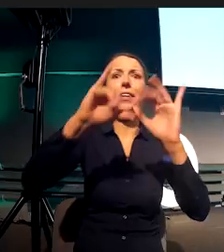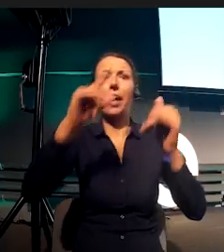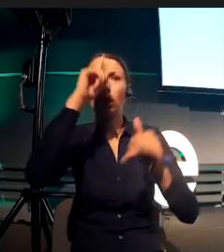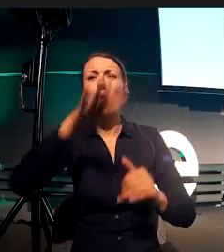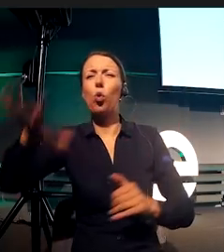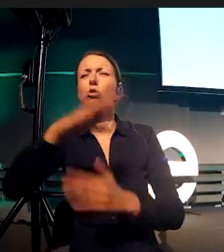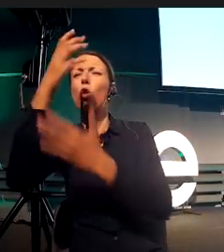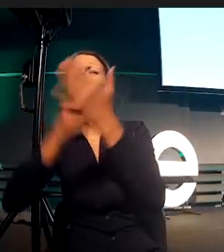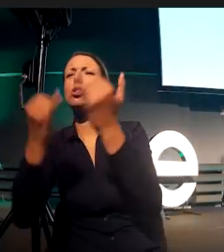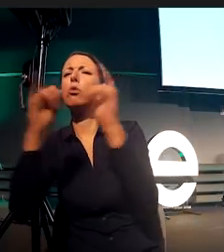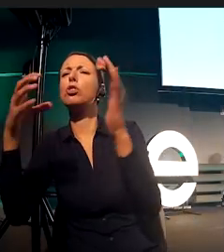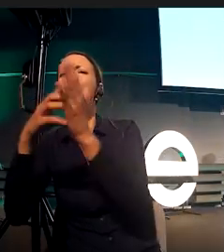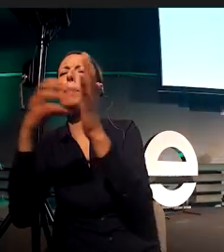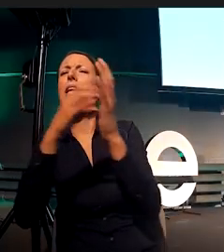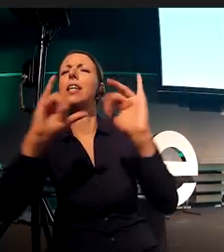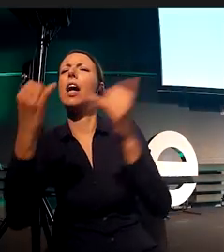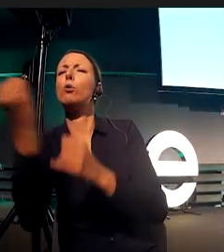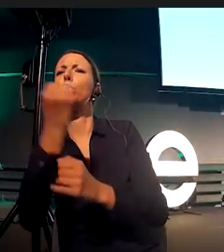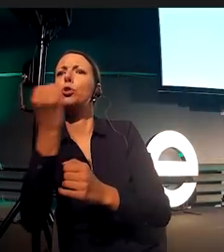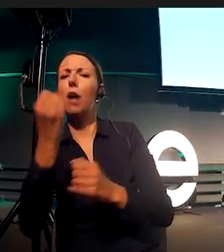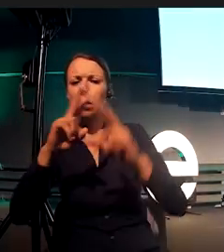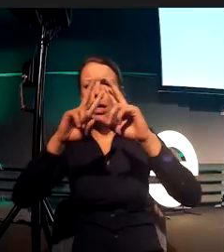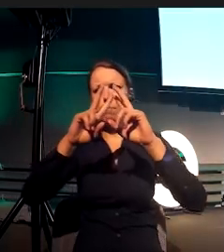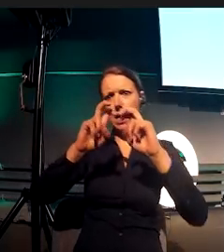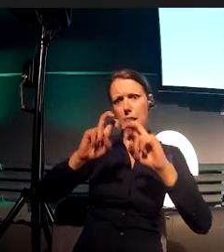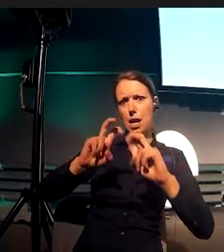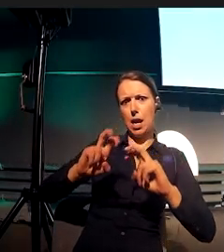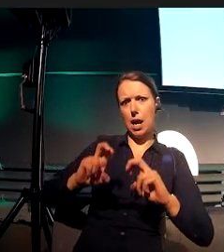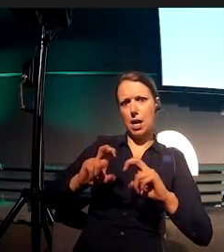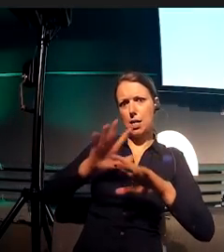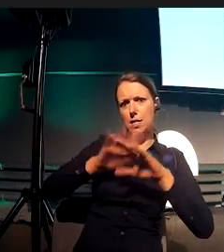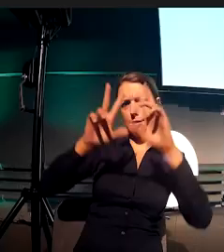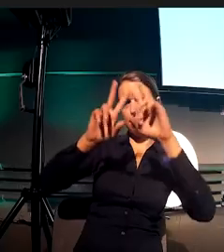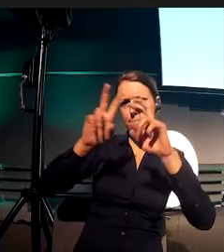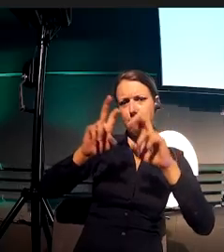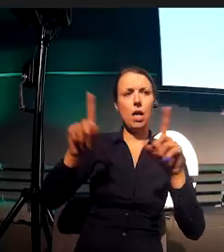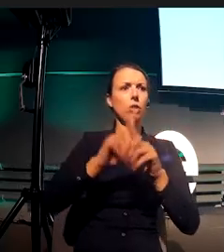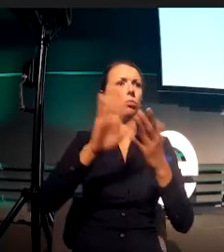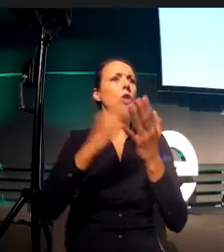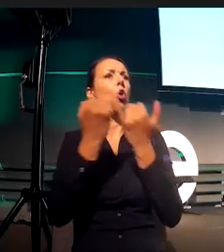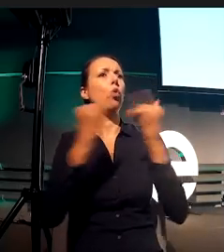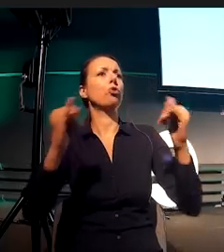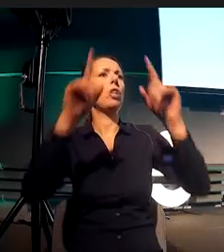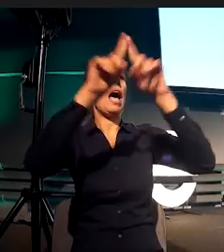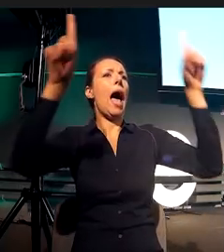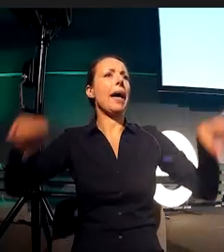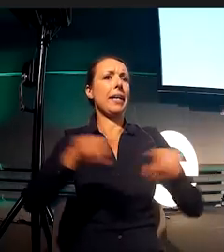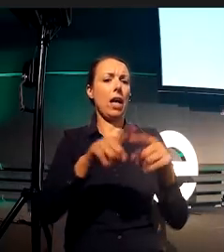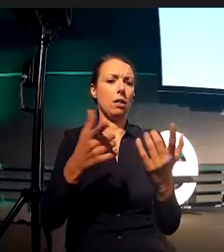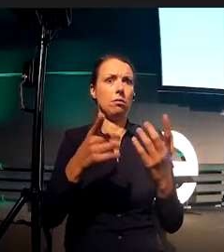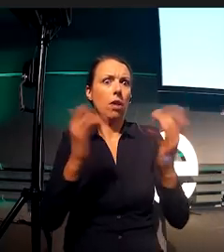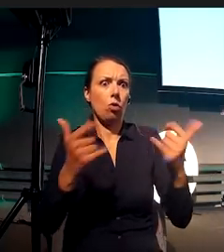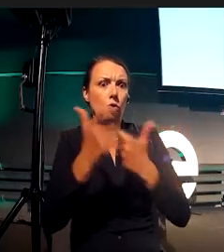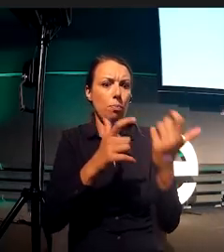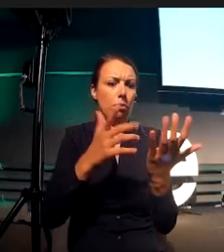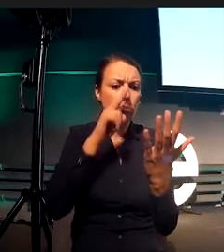middle, what different screens are they going into? Are there places where they should be where you could see the small areas that not many